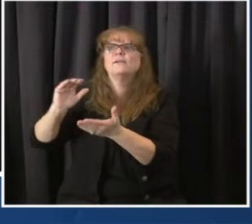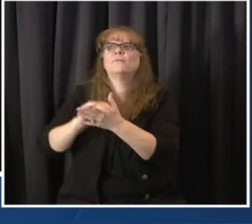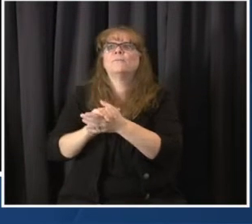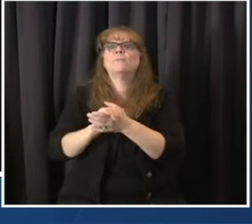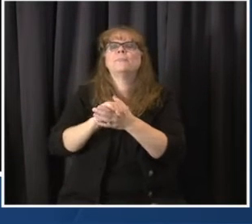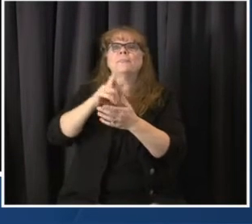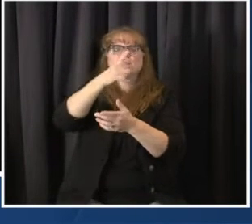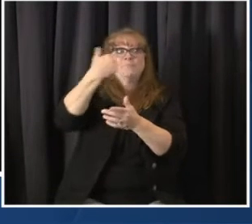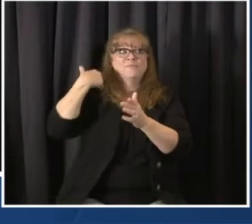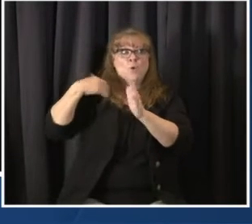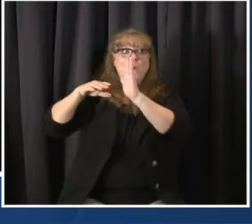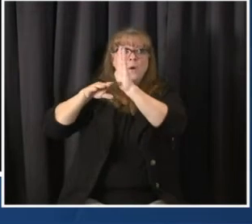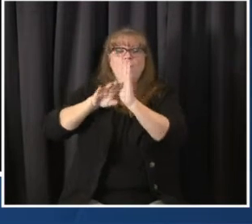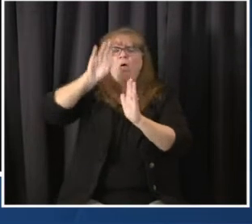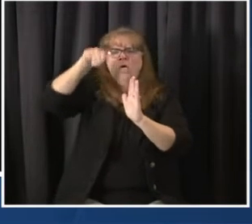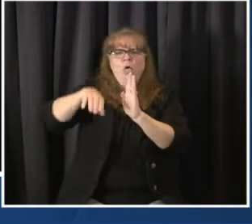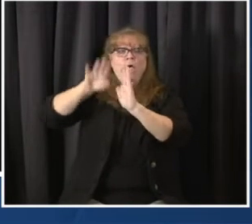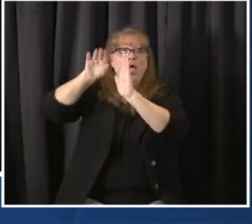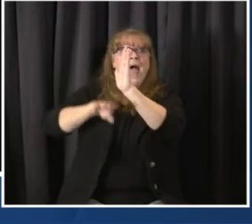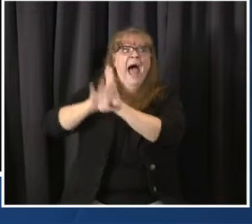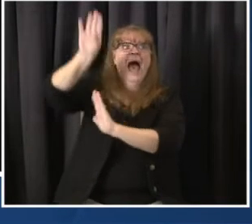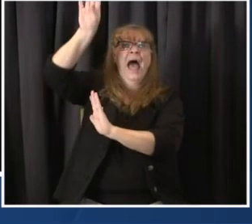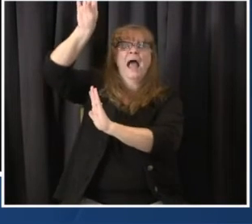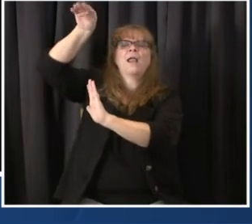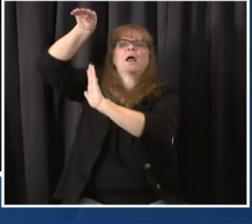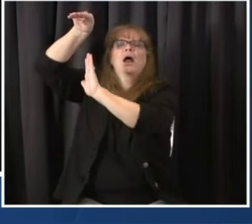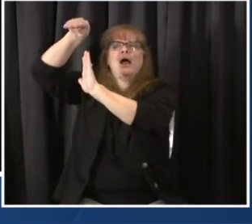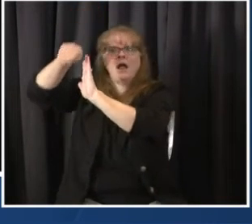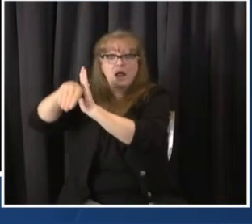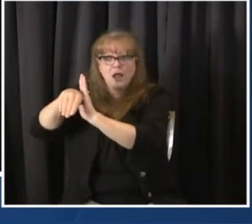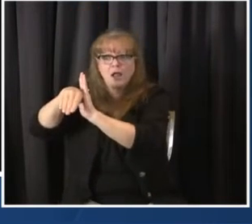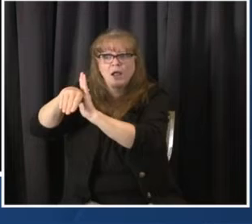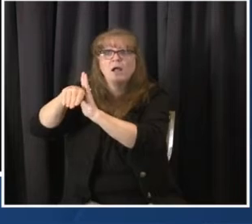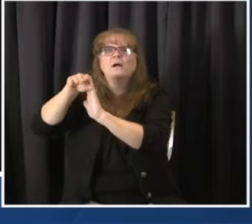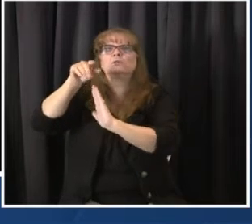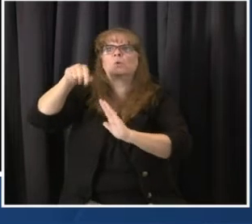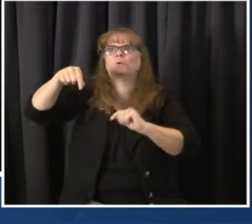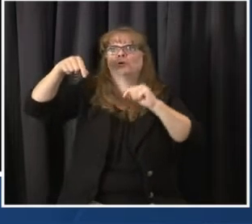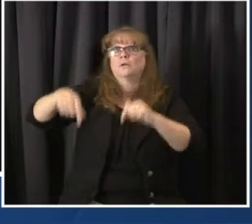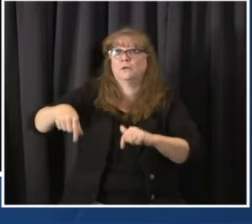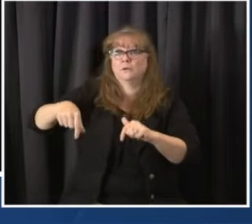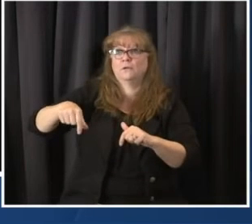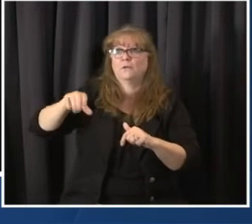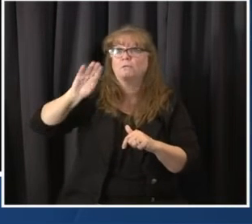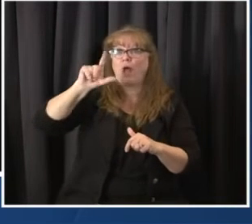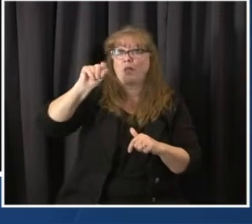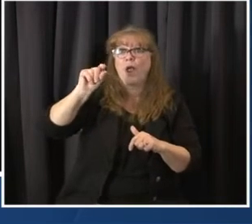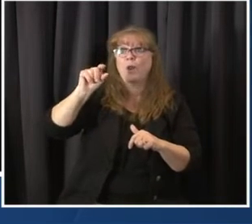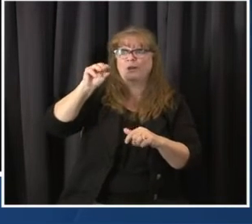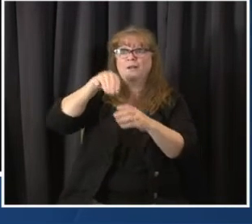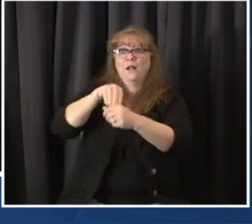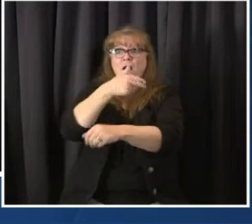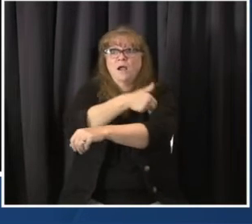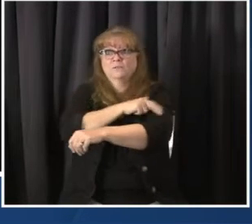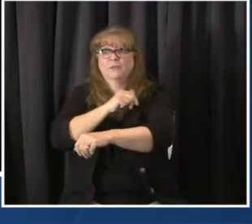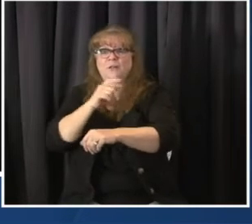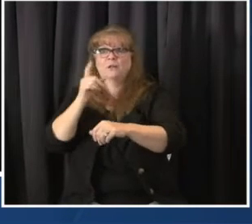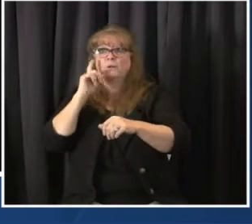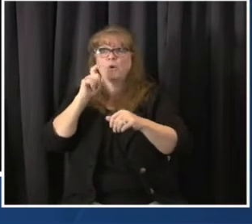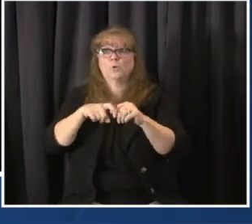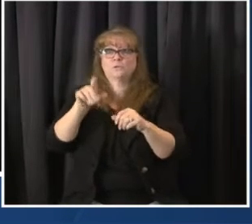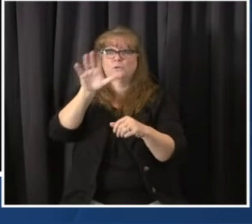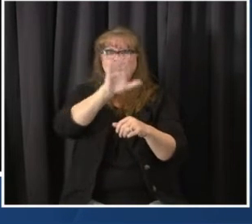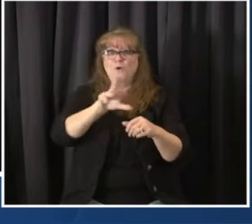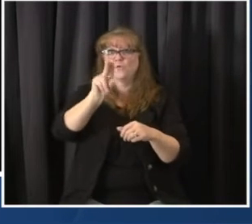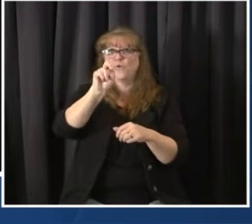hospitalized. You can see that clear downward trend really starting in late November. If you look at the far right of this figure,